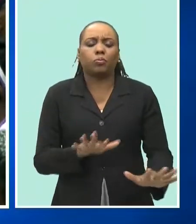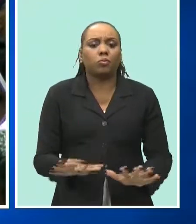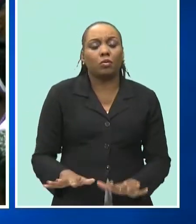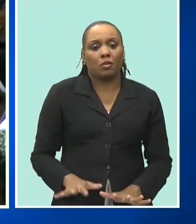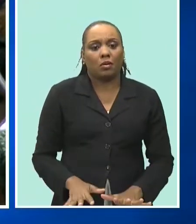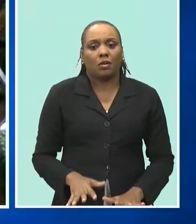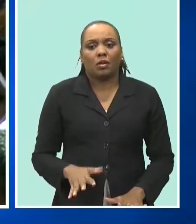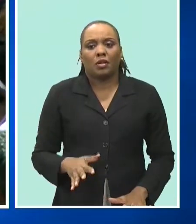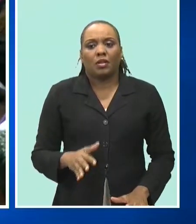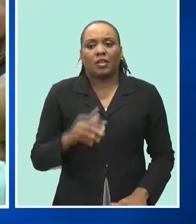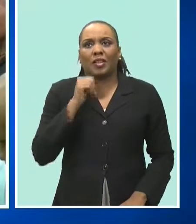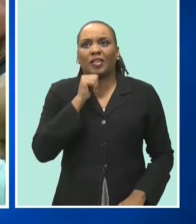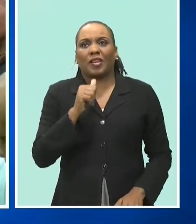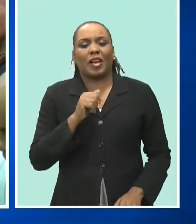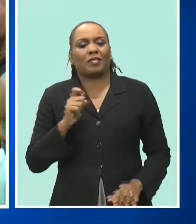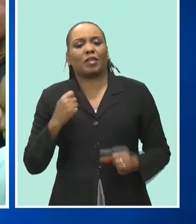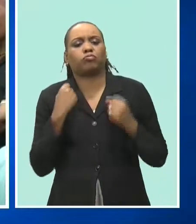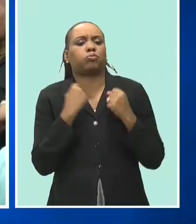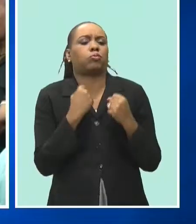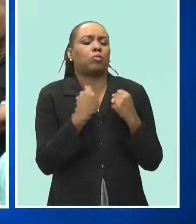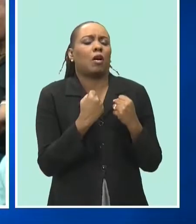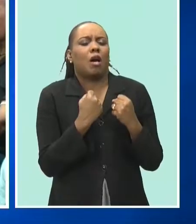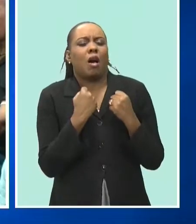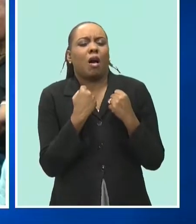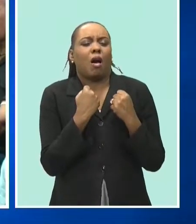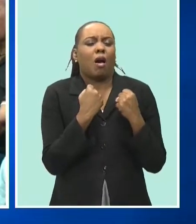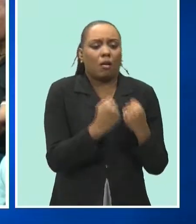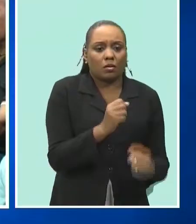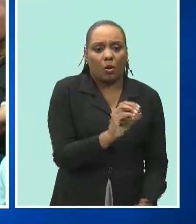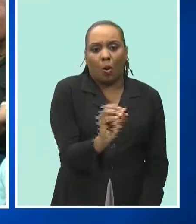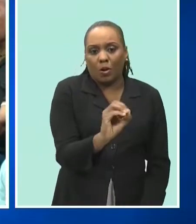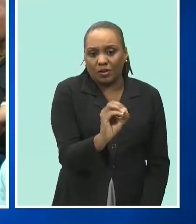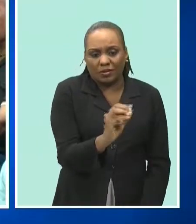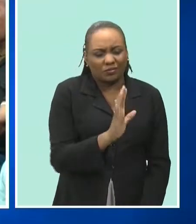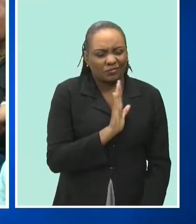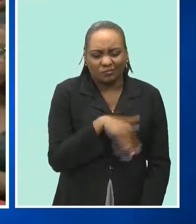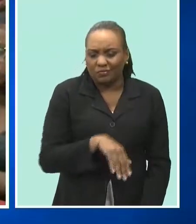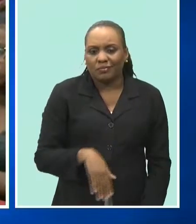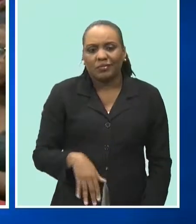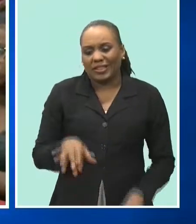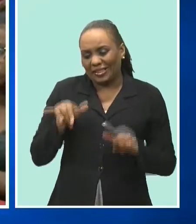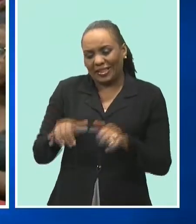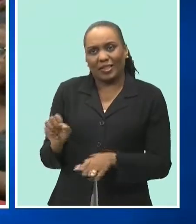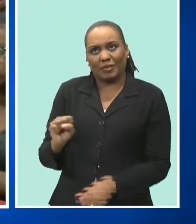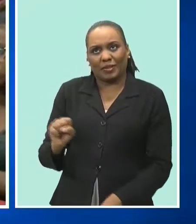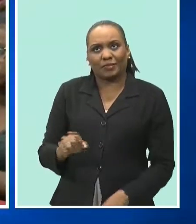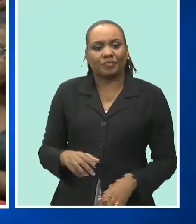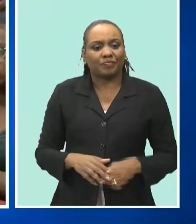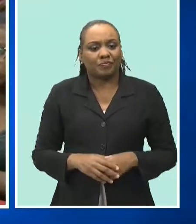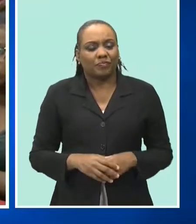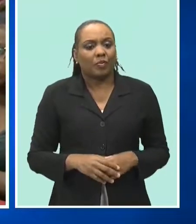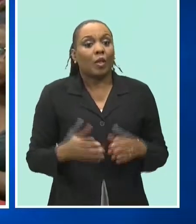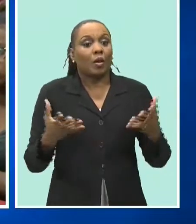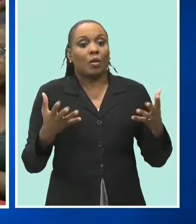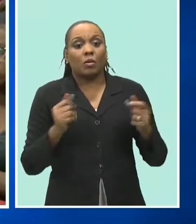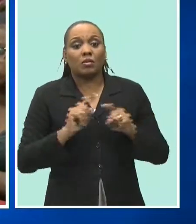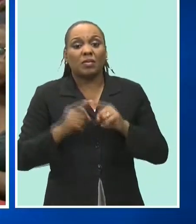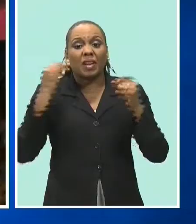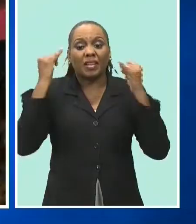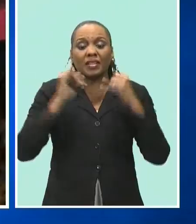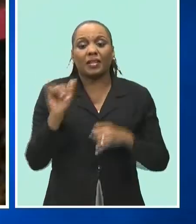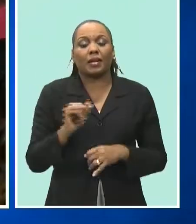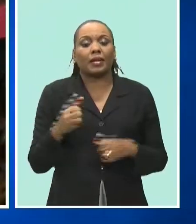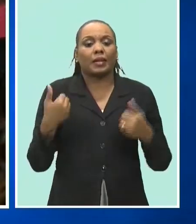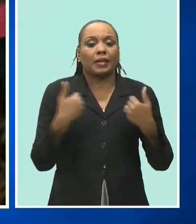option instead of going to always things a spite stone festival similar to those held in other towns and an inter-school competition involving